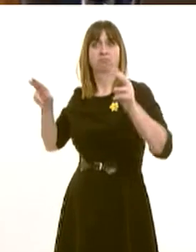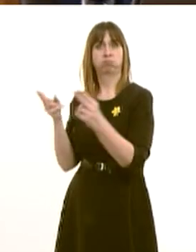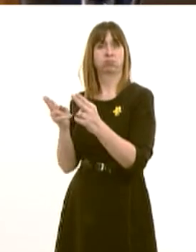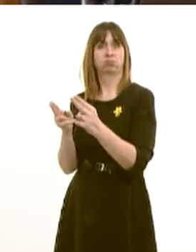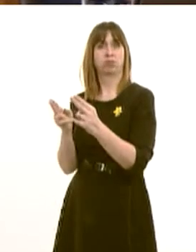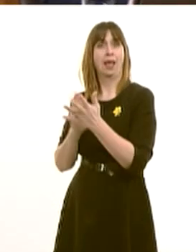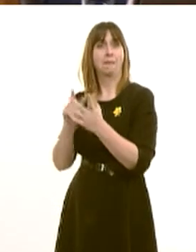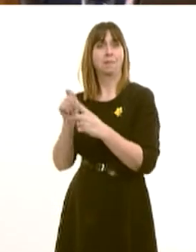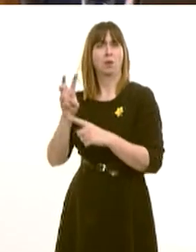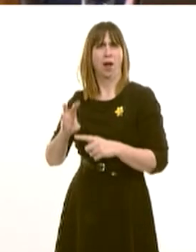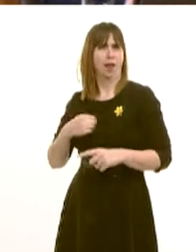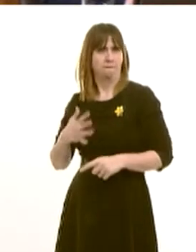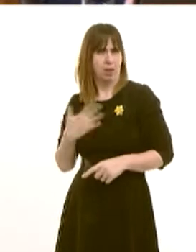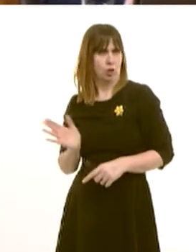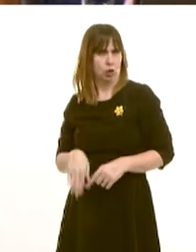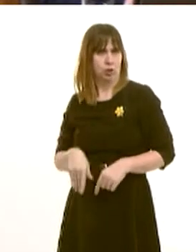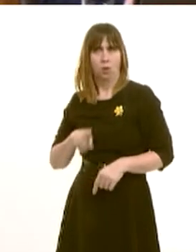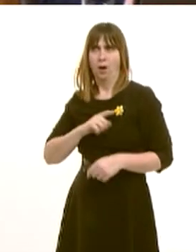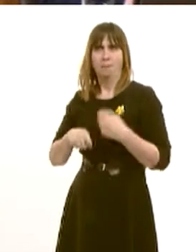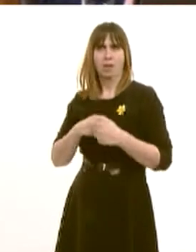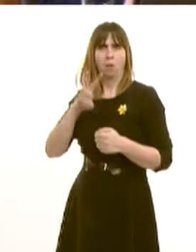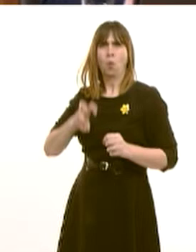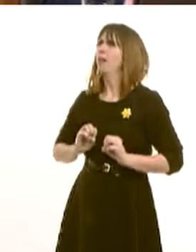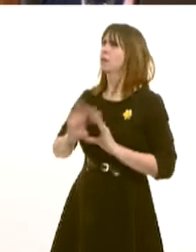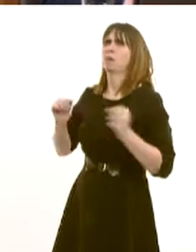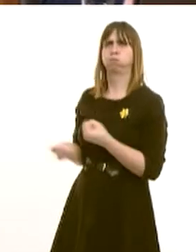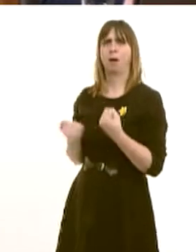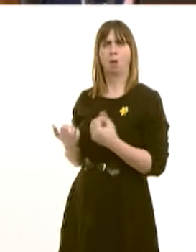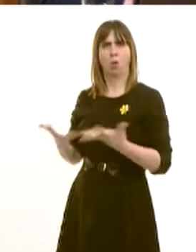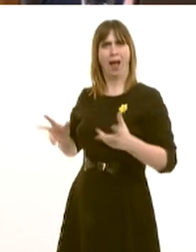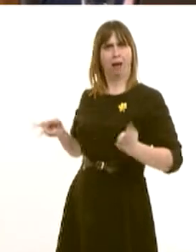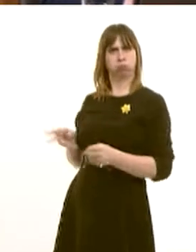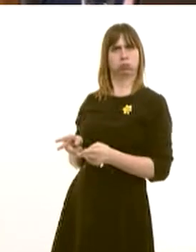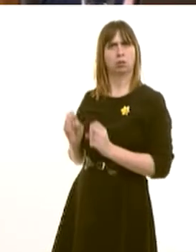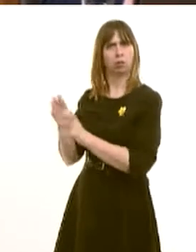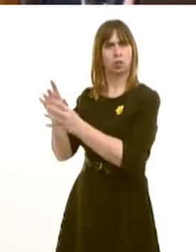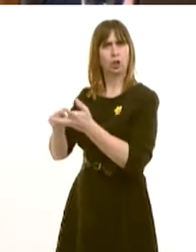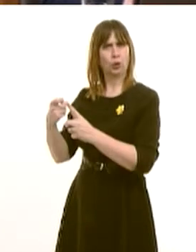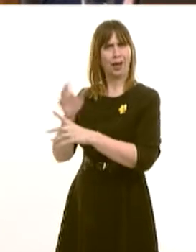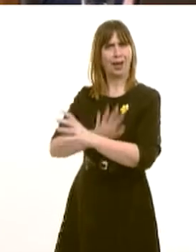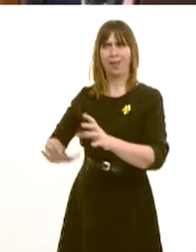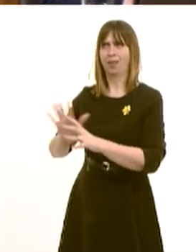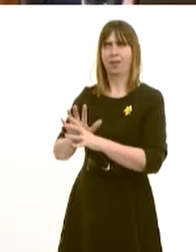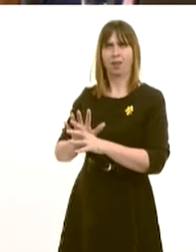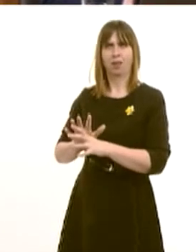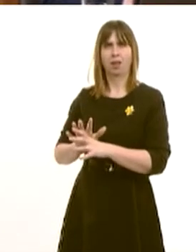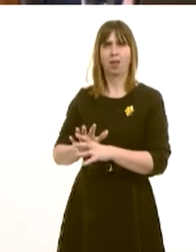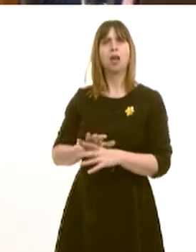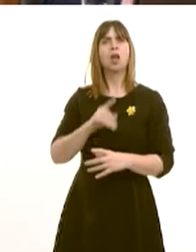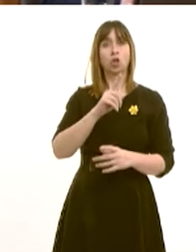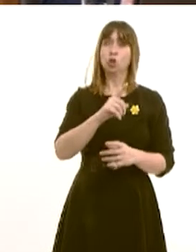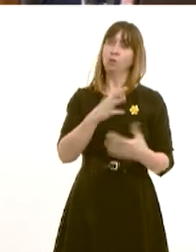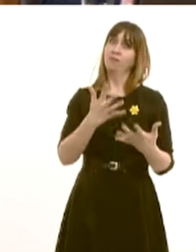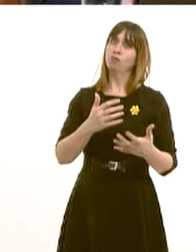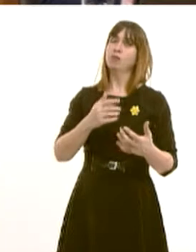in Westminster because that would be diluting the voice of Wales and the member makes his point very strongly to the